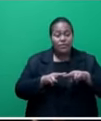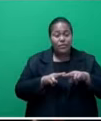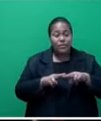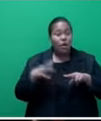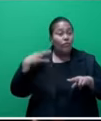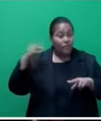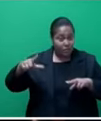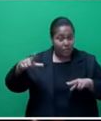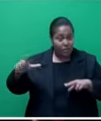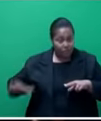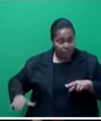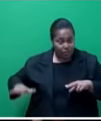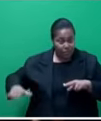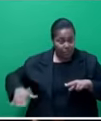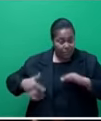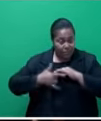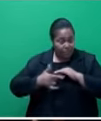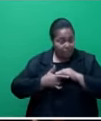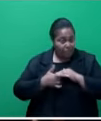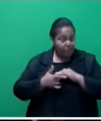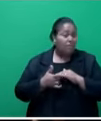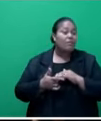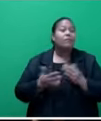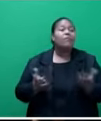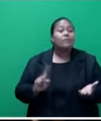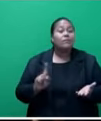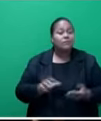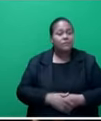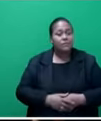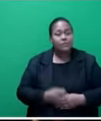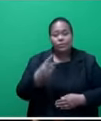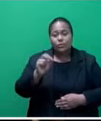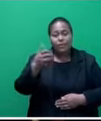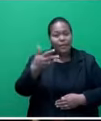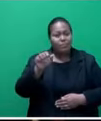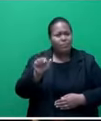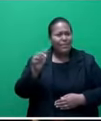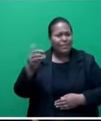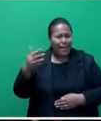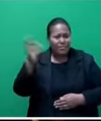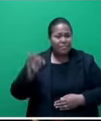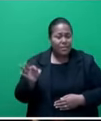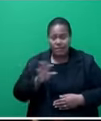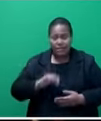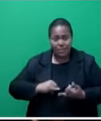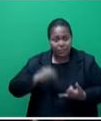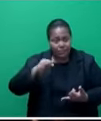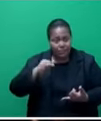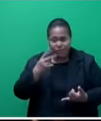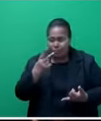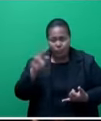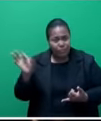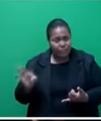headcount rate for 2019-2020 is estimated at 29.9%, almost an increase of about 2%